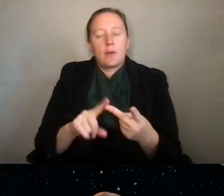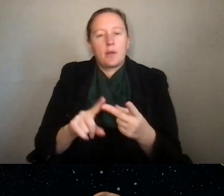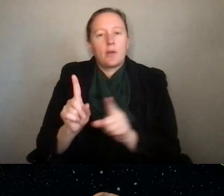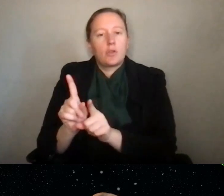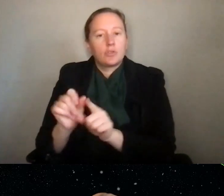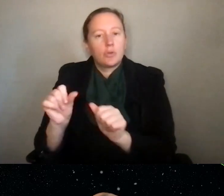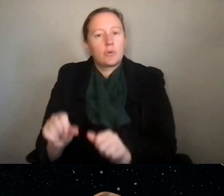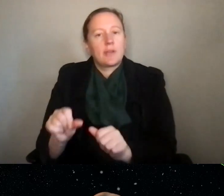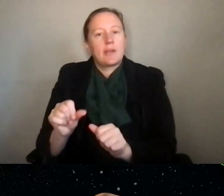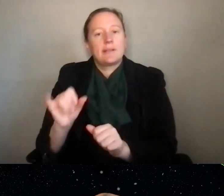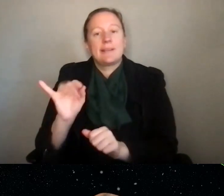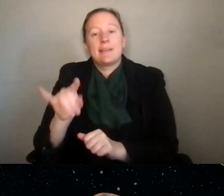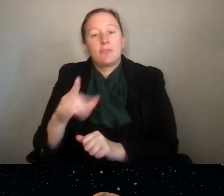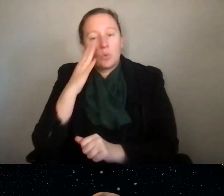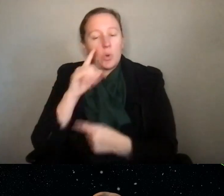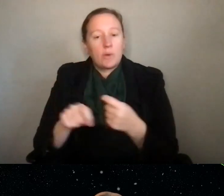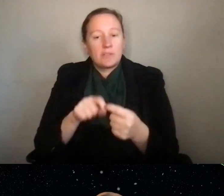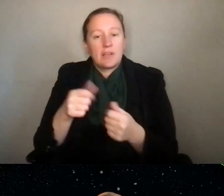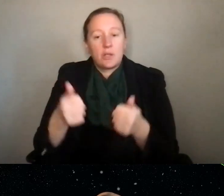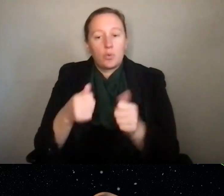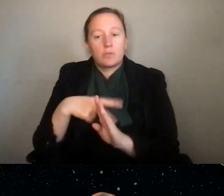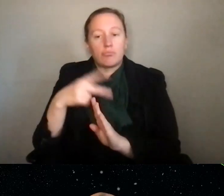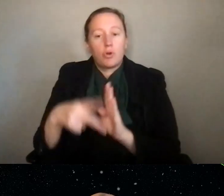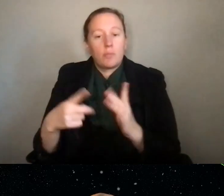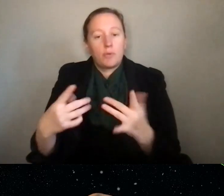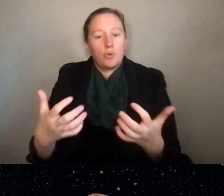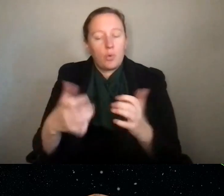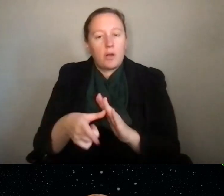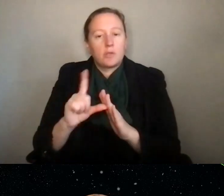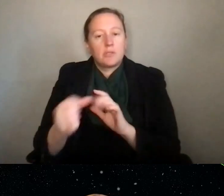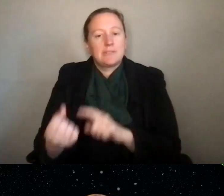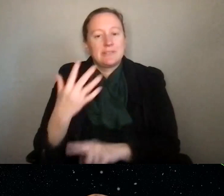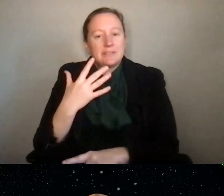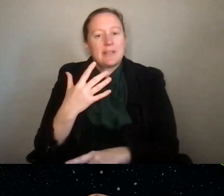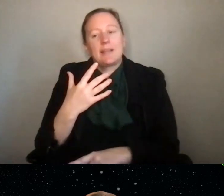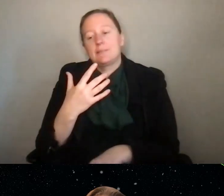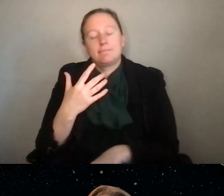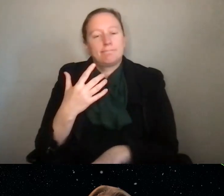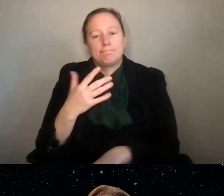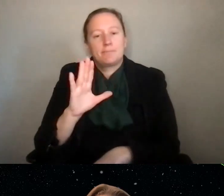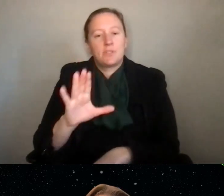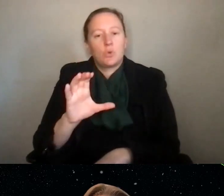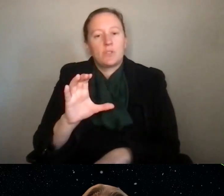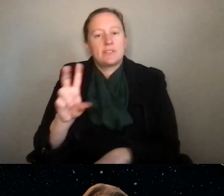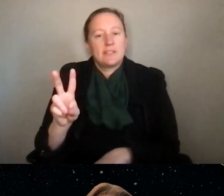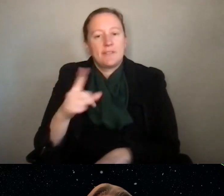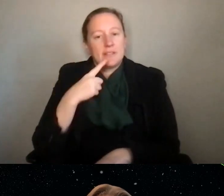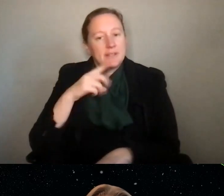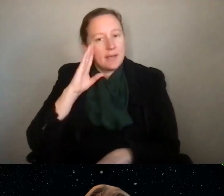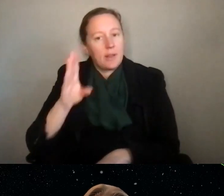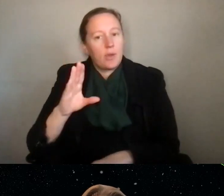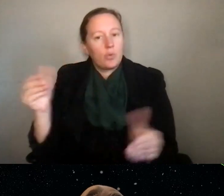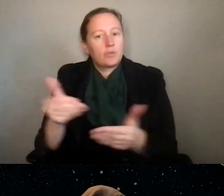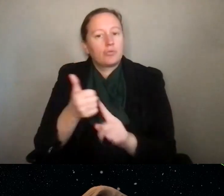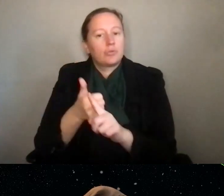just, if you know exactly which program you're interested in reviewing for, you can send those program directors your CV and say hello. Introduce